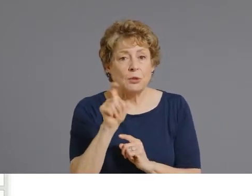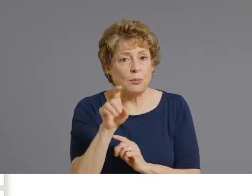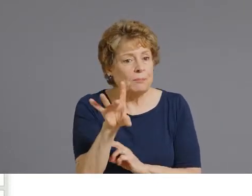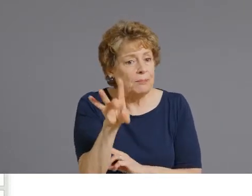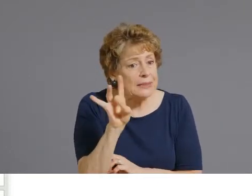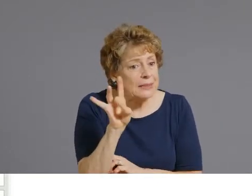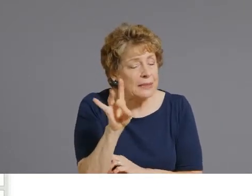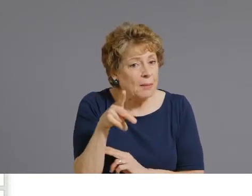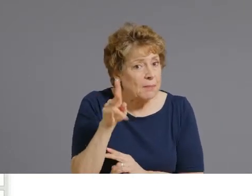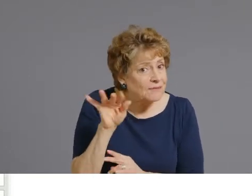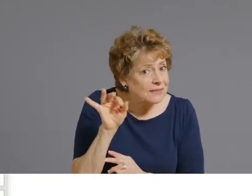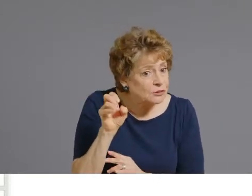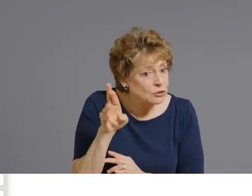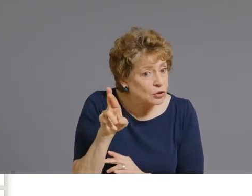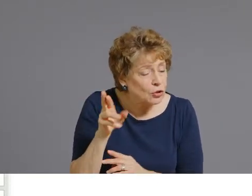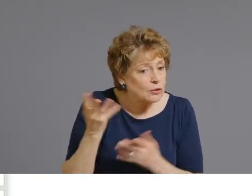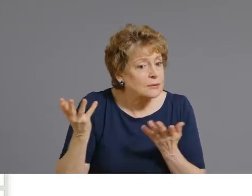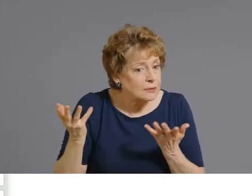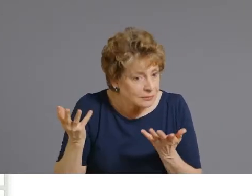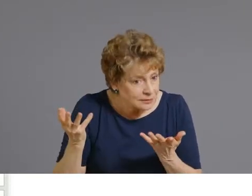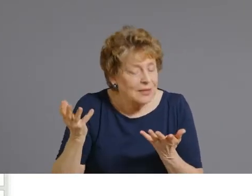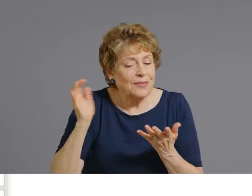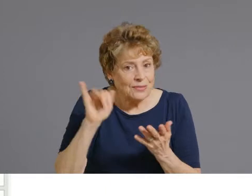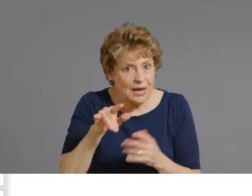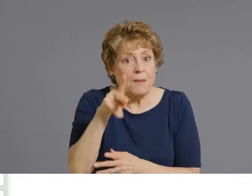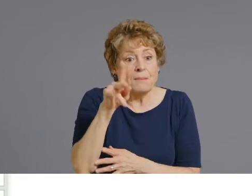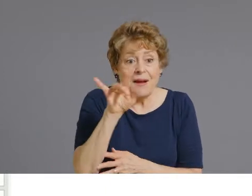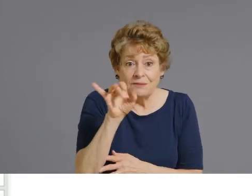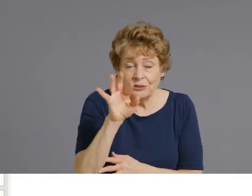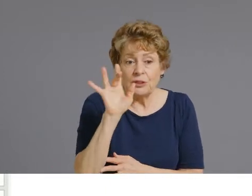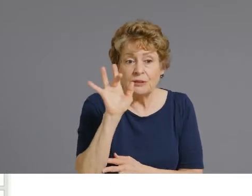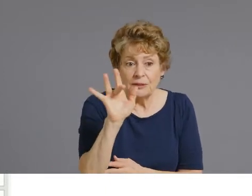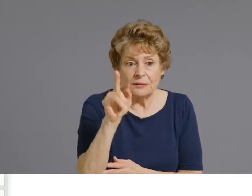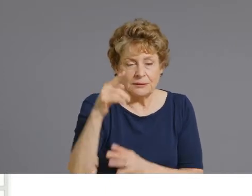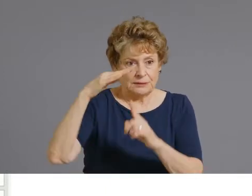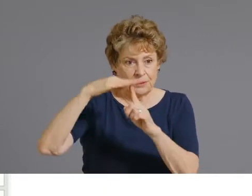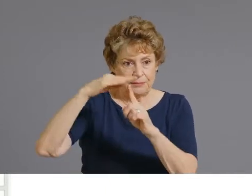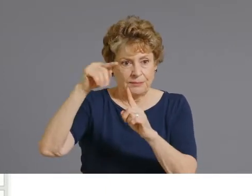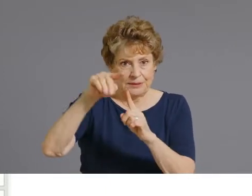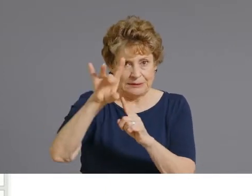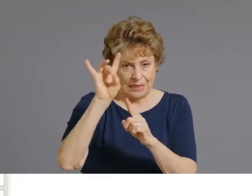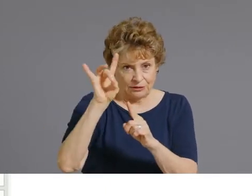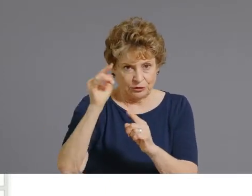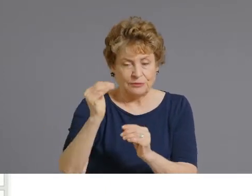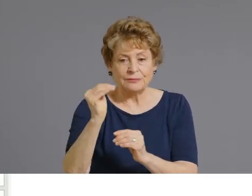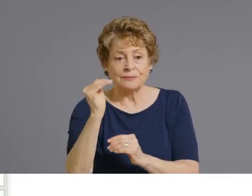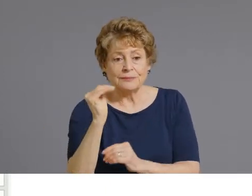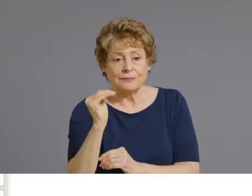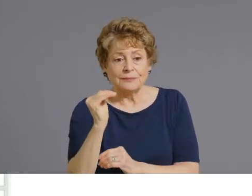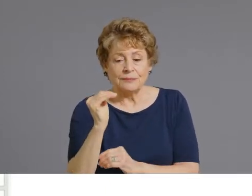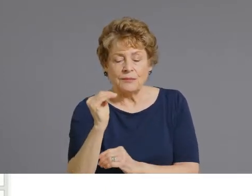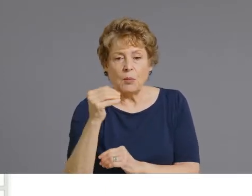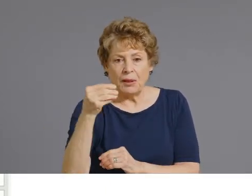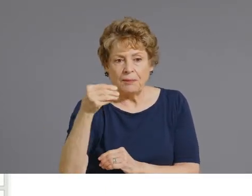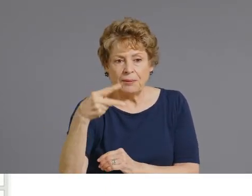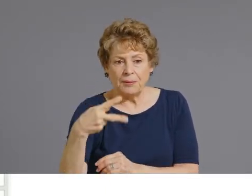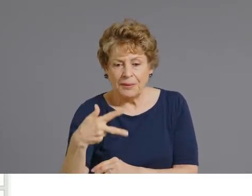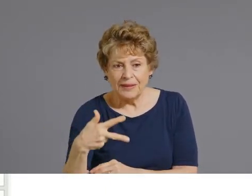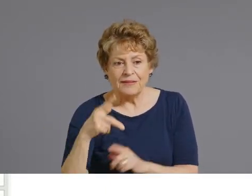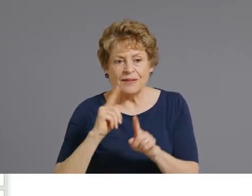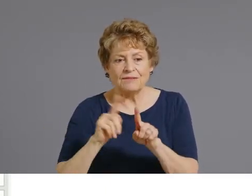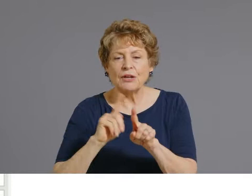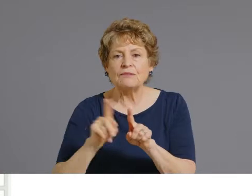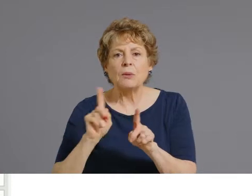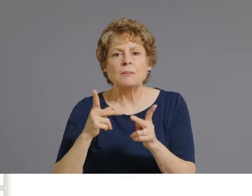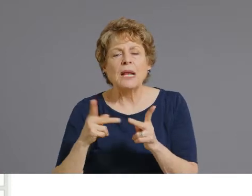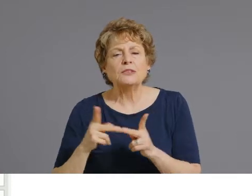which is the top the the top of vaccine selection. And that will come up with all of the entities across the state